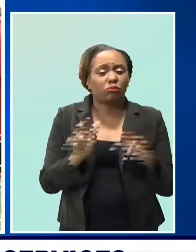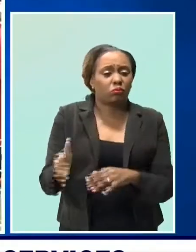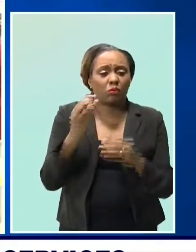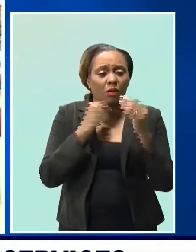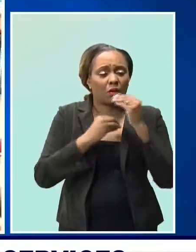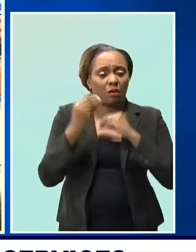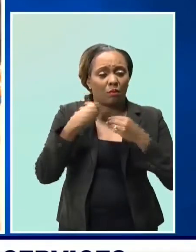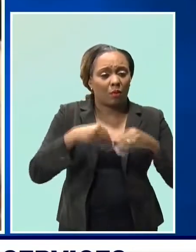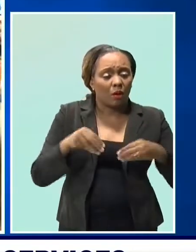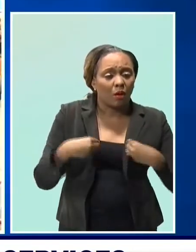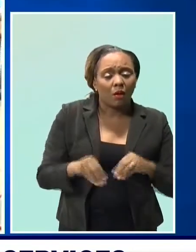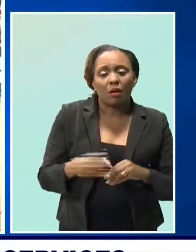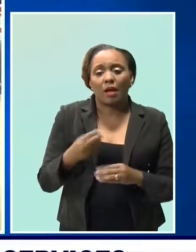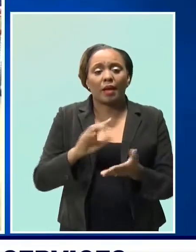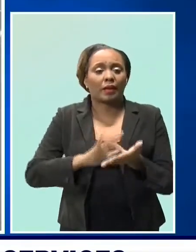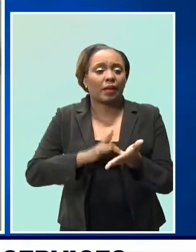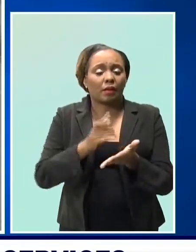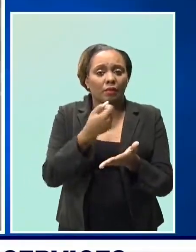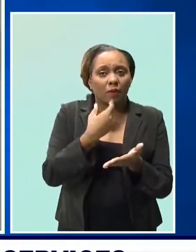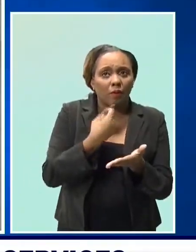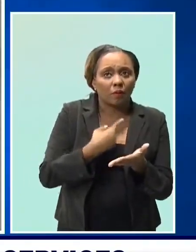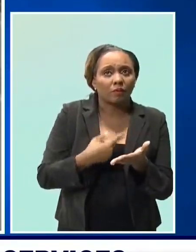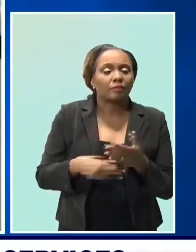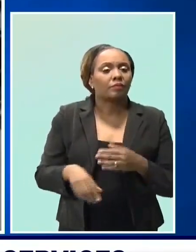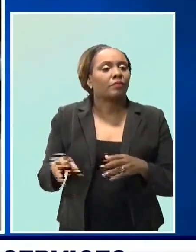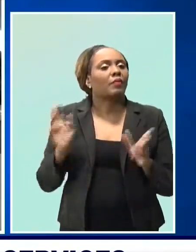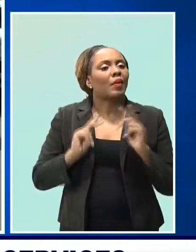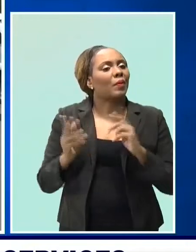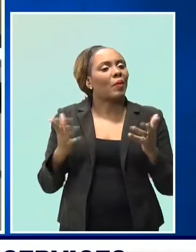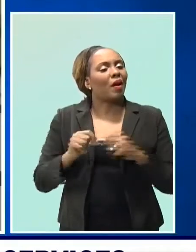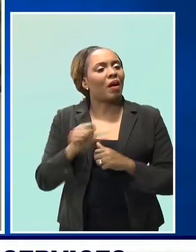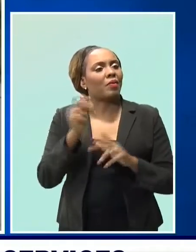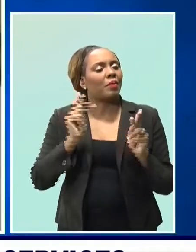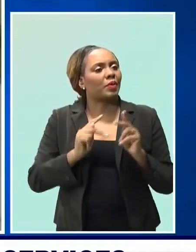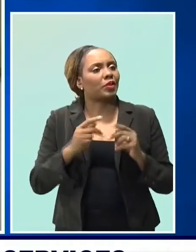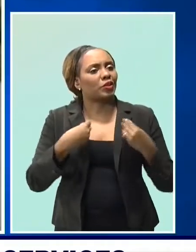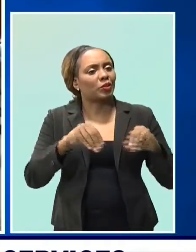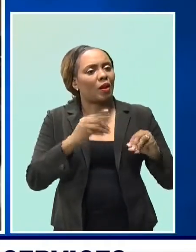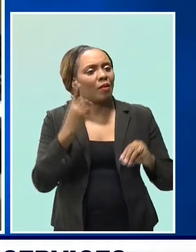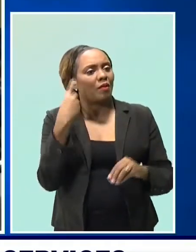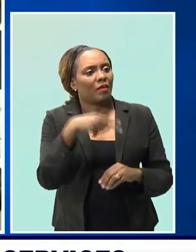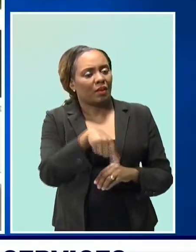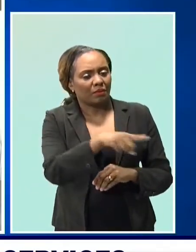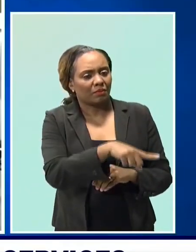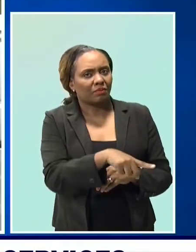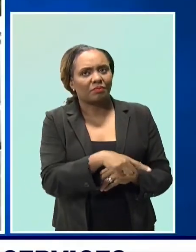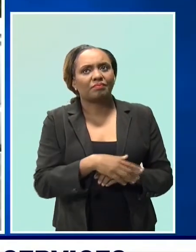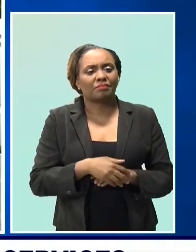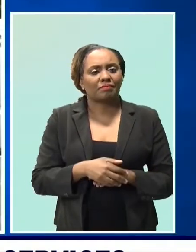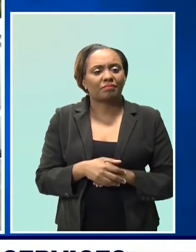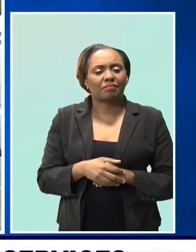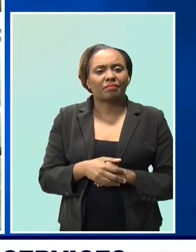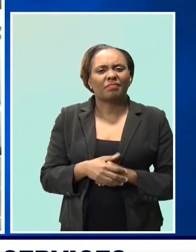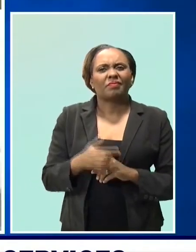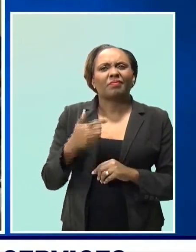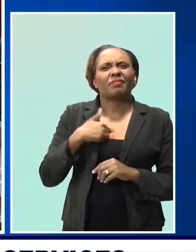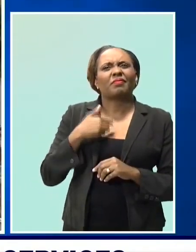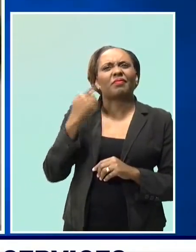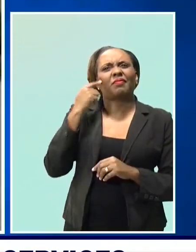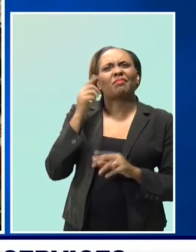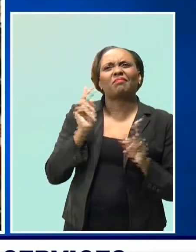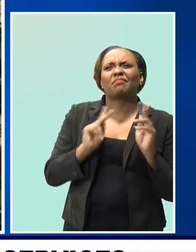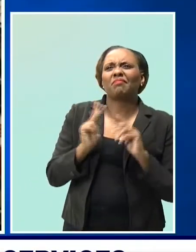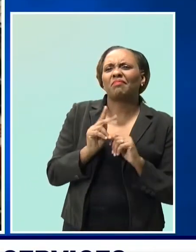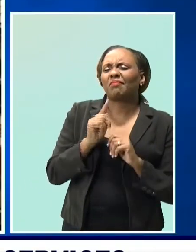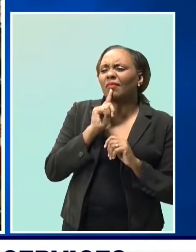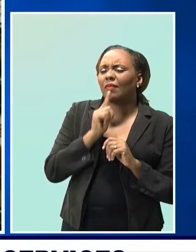medicine, demand for companies which provide these services has drastically increased. I think people have